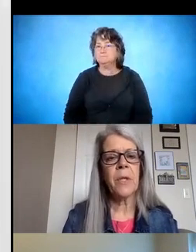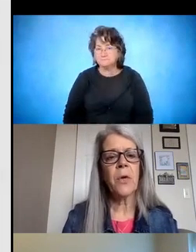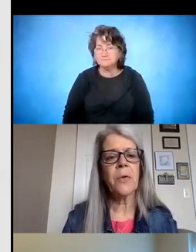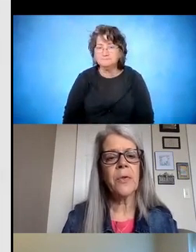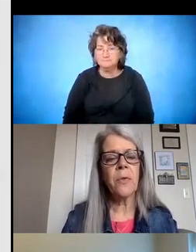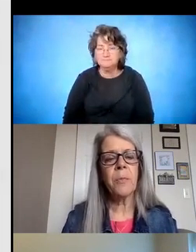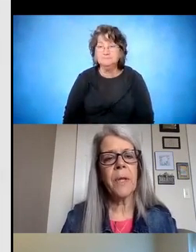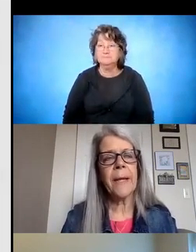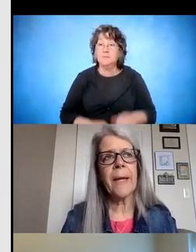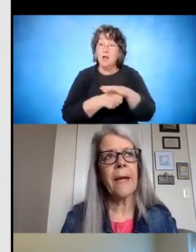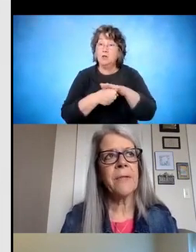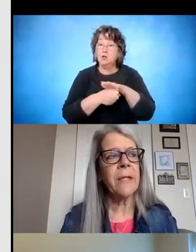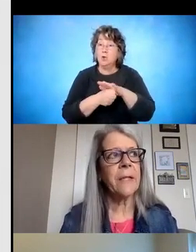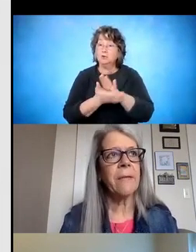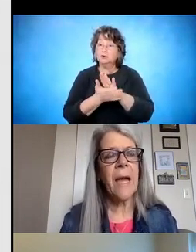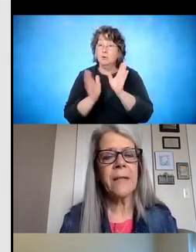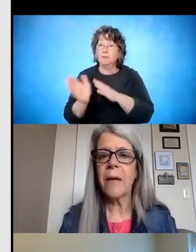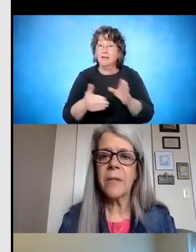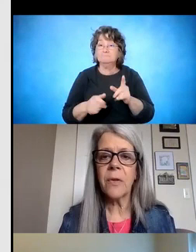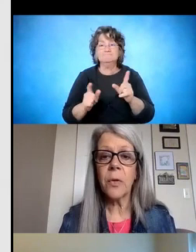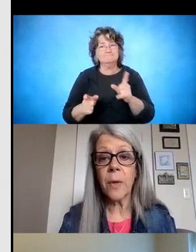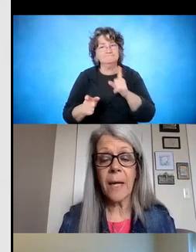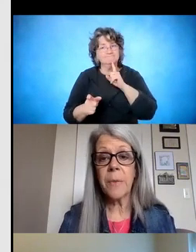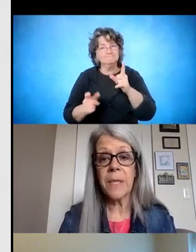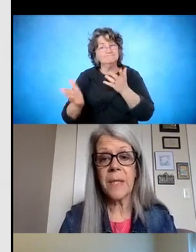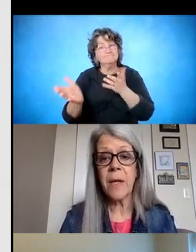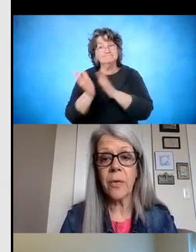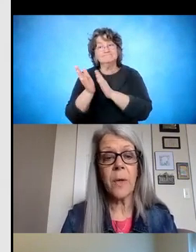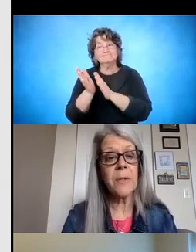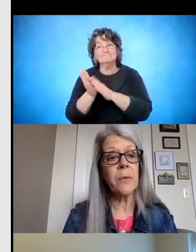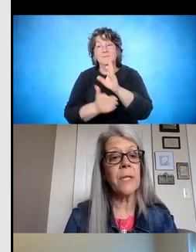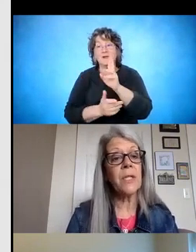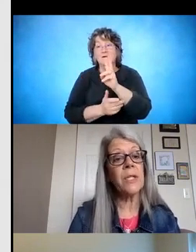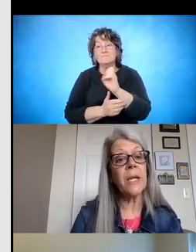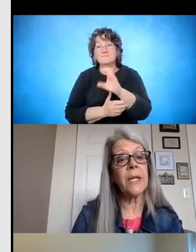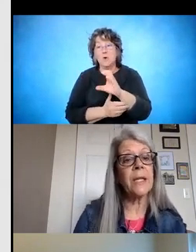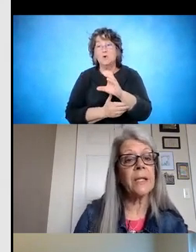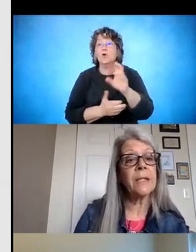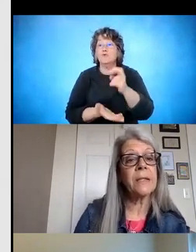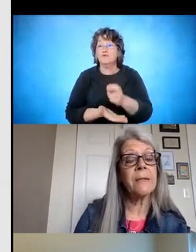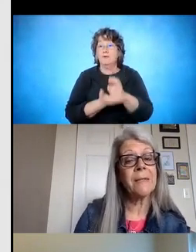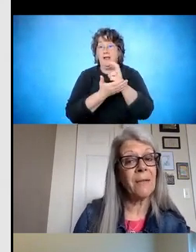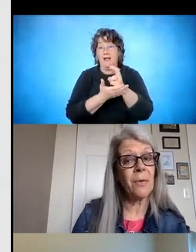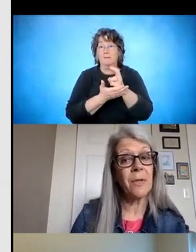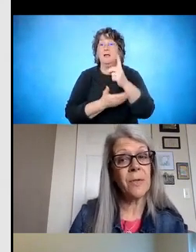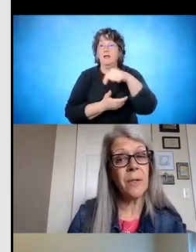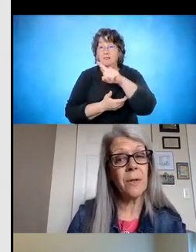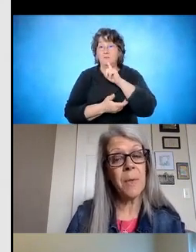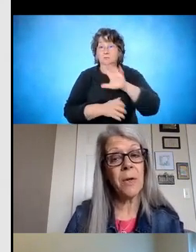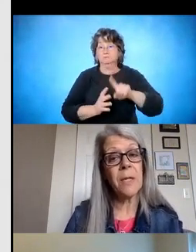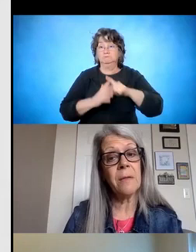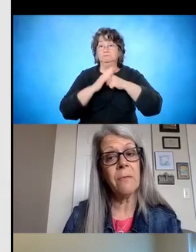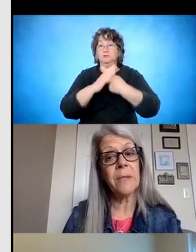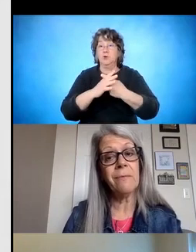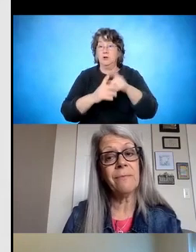The local school plan, I have to give hats off to Voc Rehab because they are the ones who initiated this several years ago,